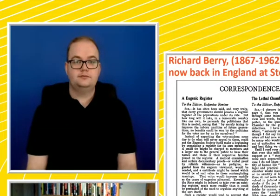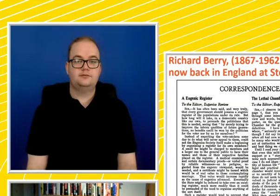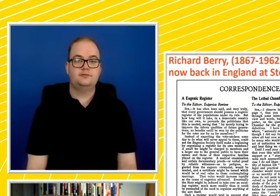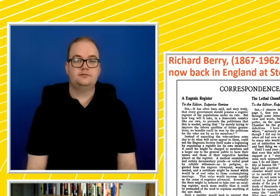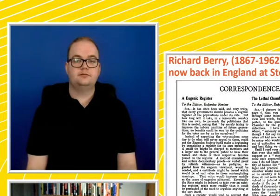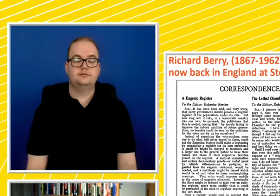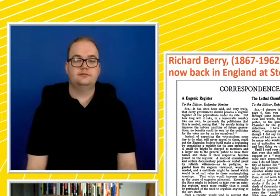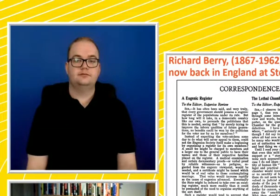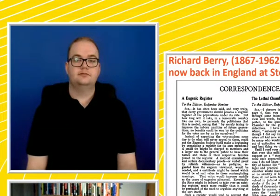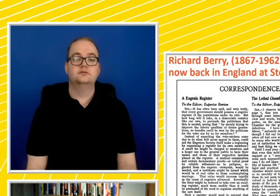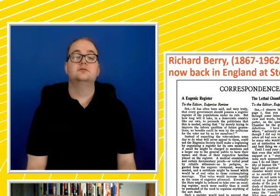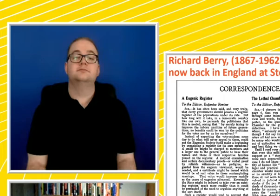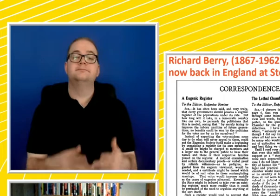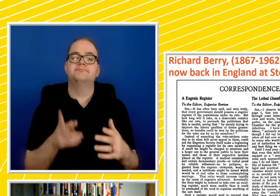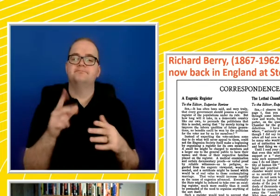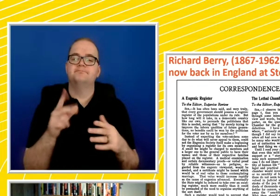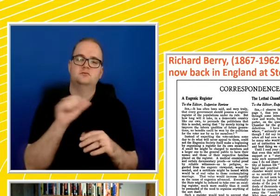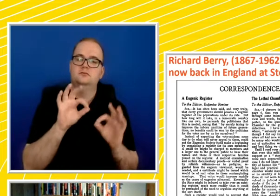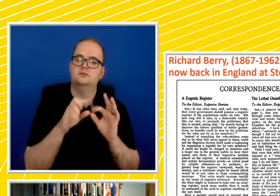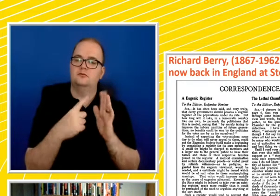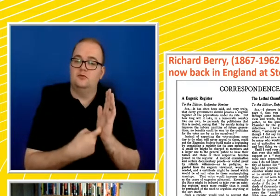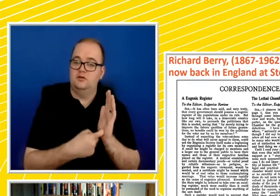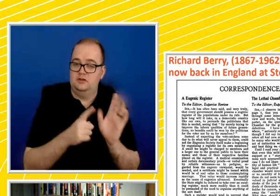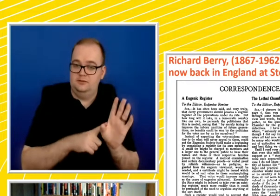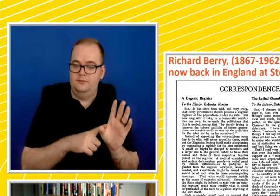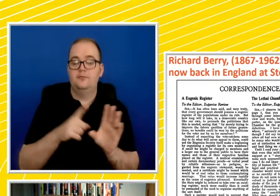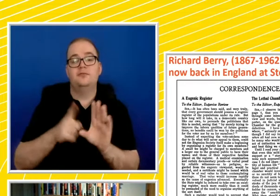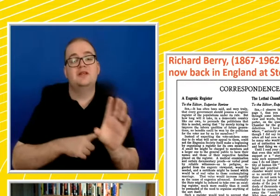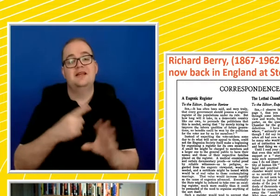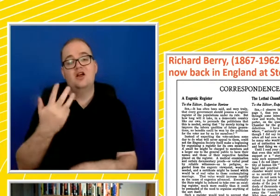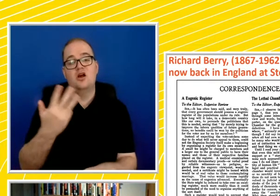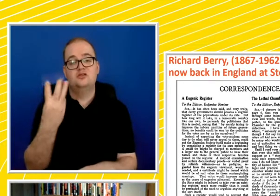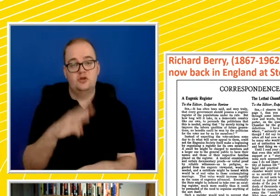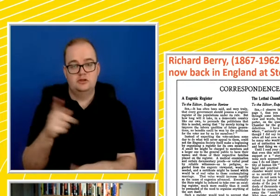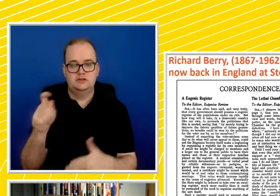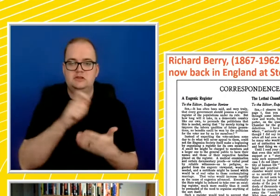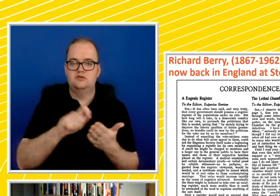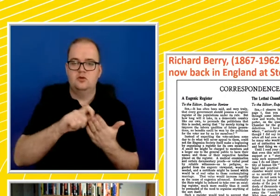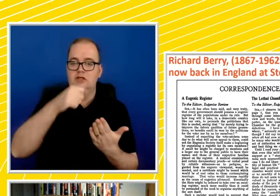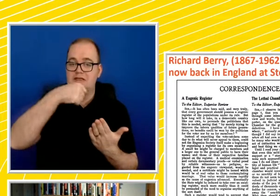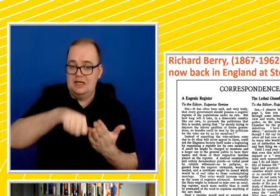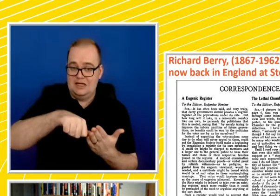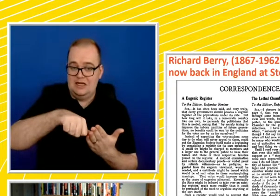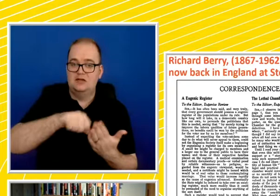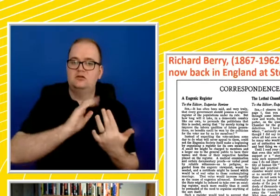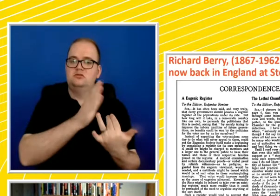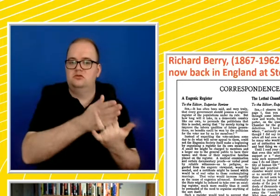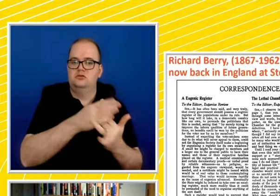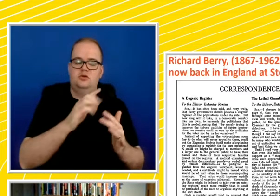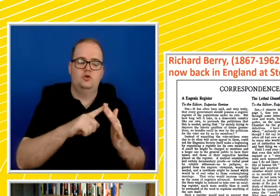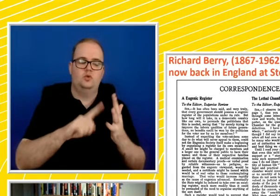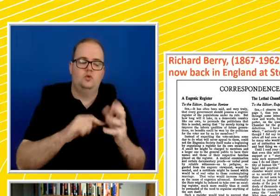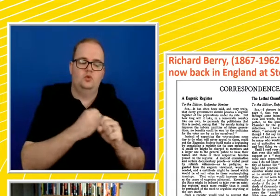Now, Barry, in 1930, he writes this letter to the Eugenics Review,